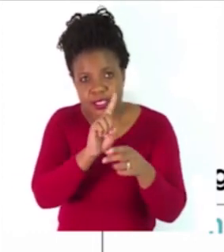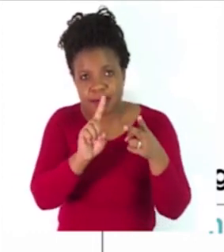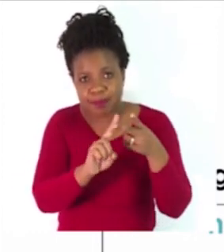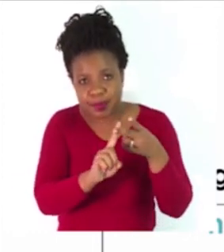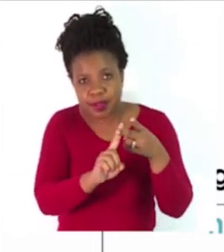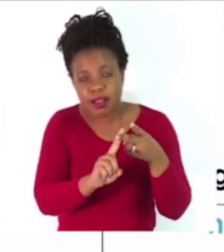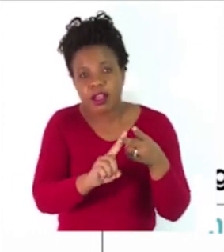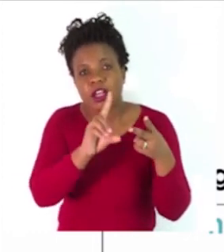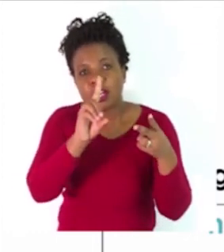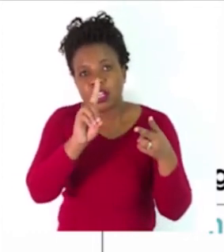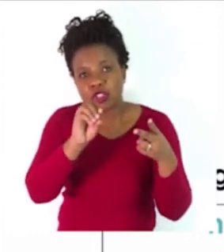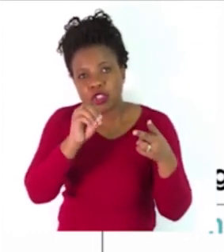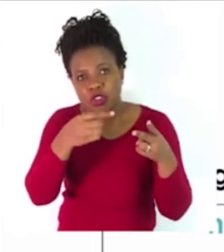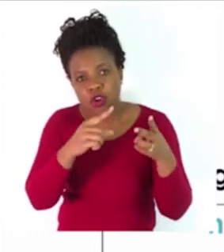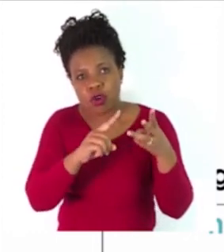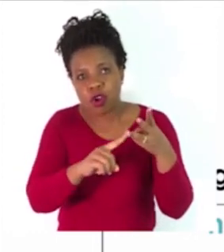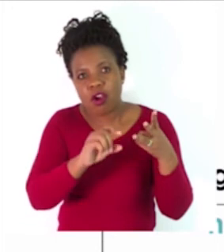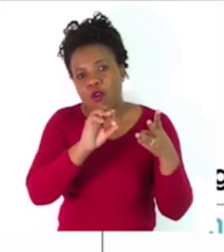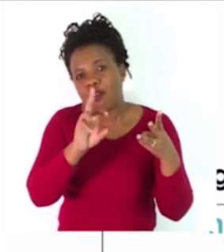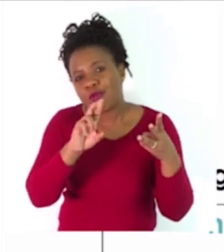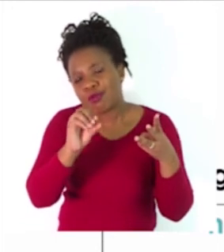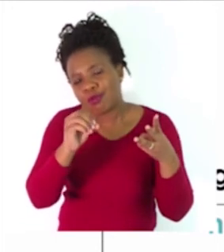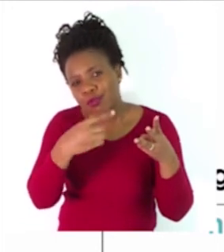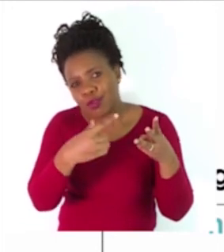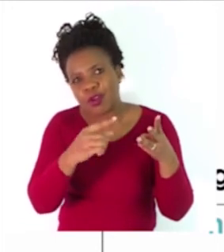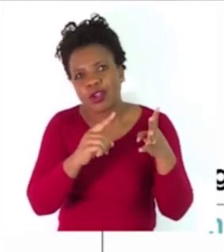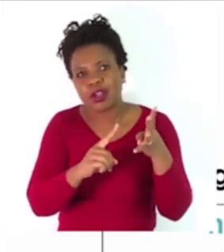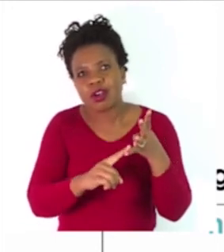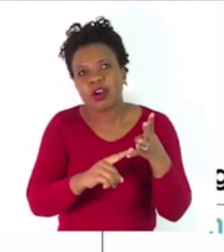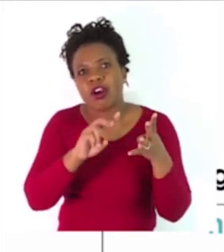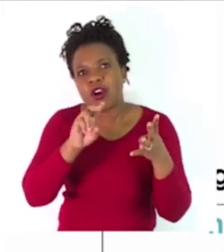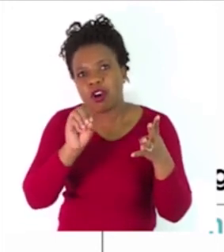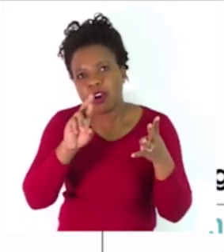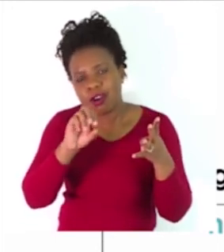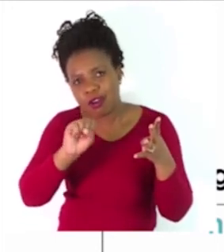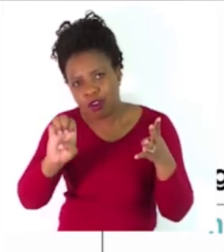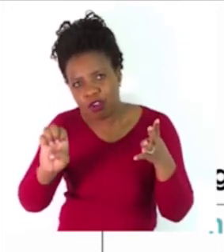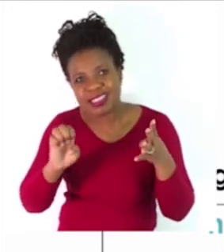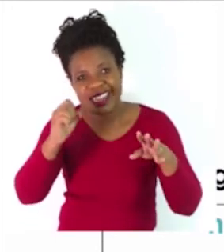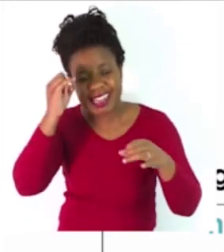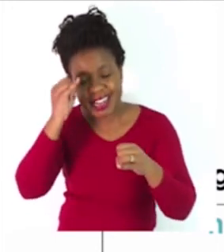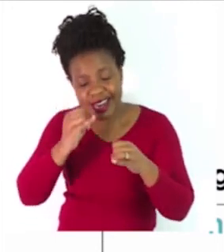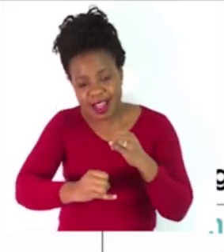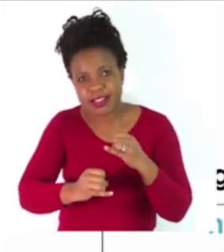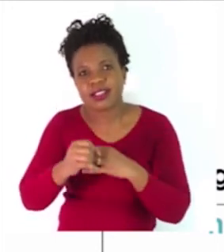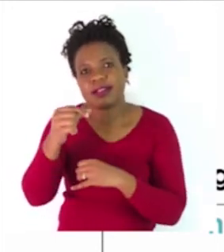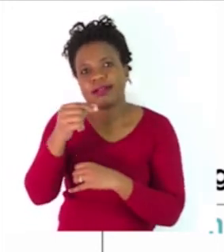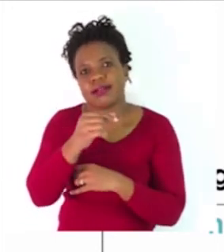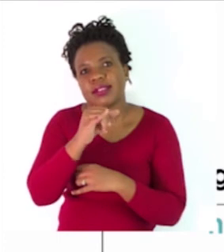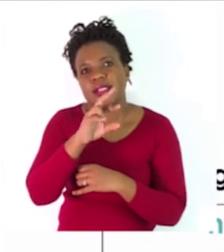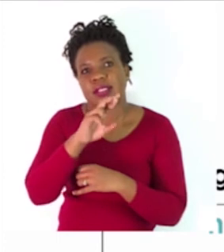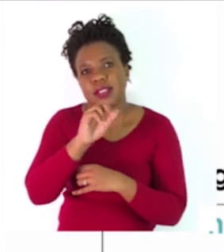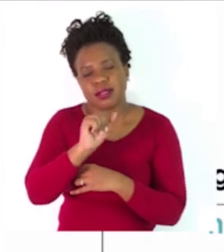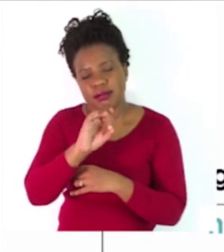We also have frog, horse, and lastly, giraffe. All right. Do